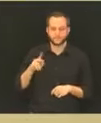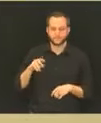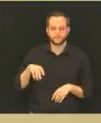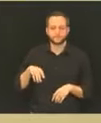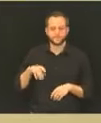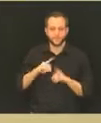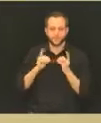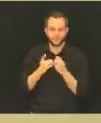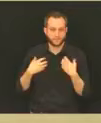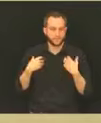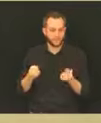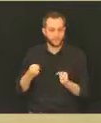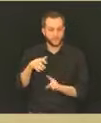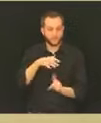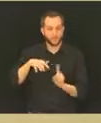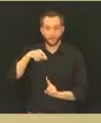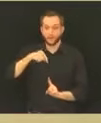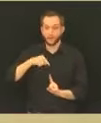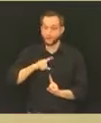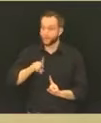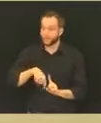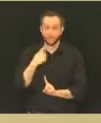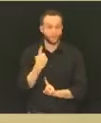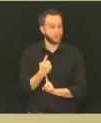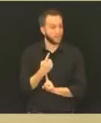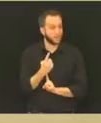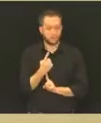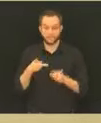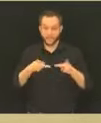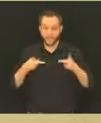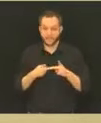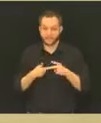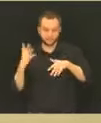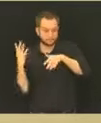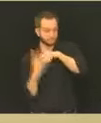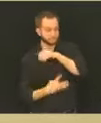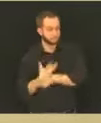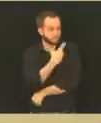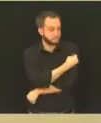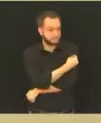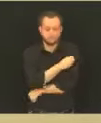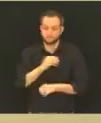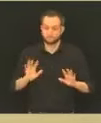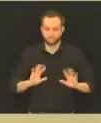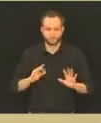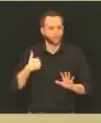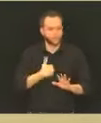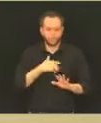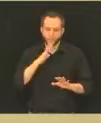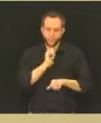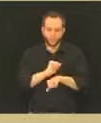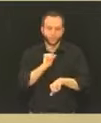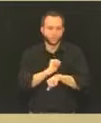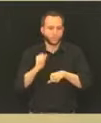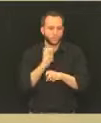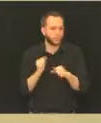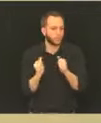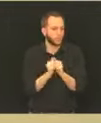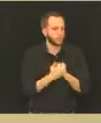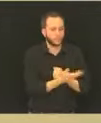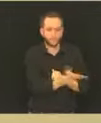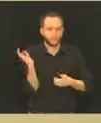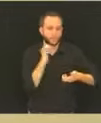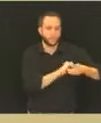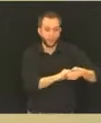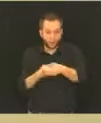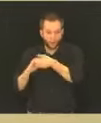is not the only place to get vaccinated, and that we are going to be working with all of our partners. The goal, again,